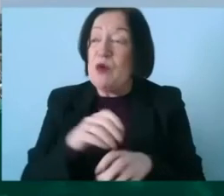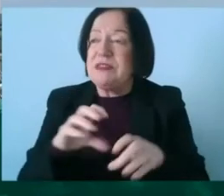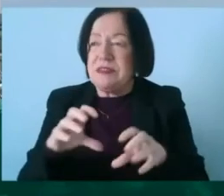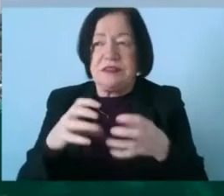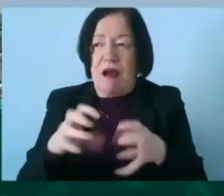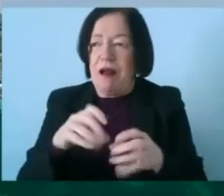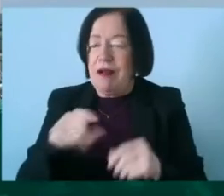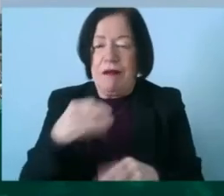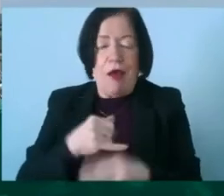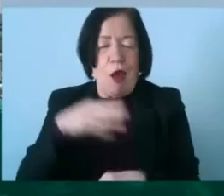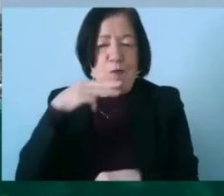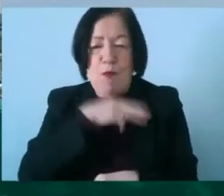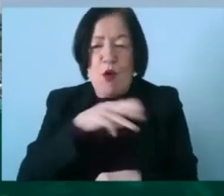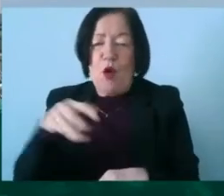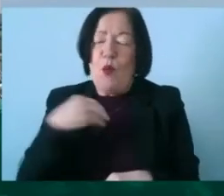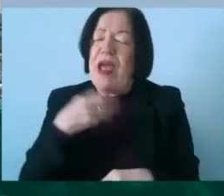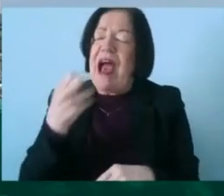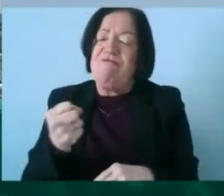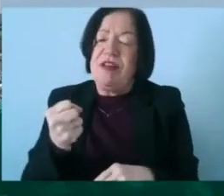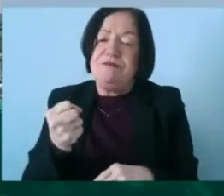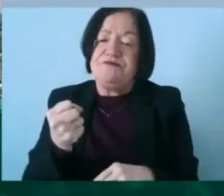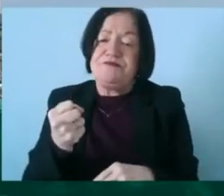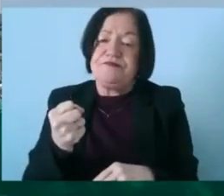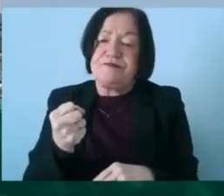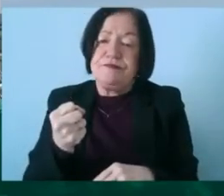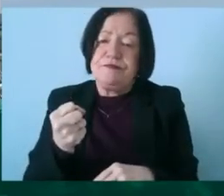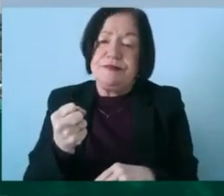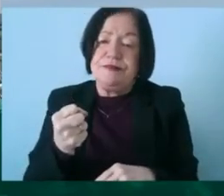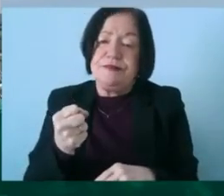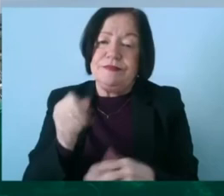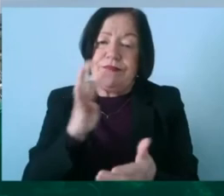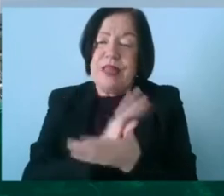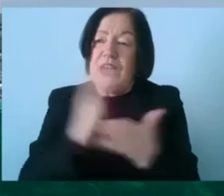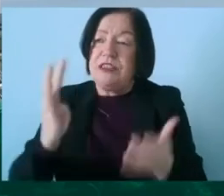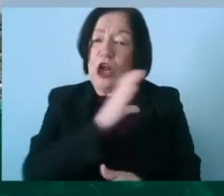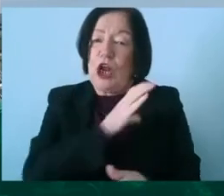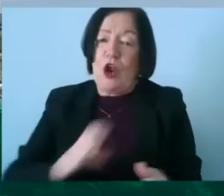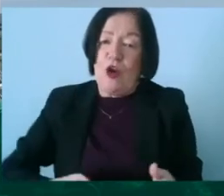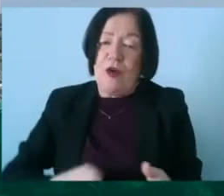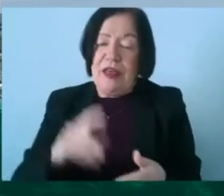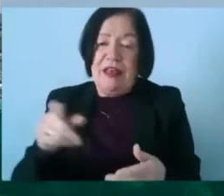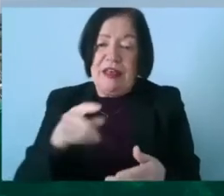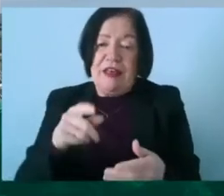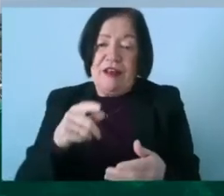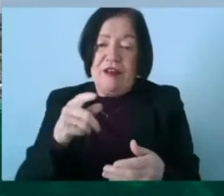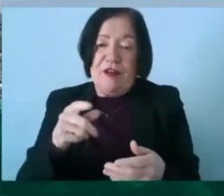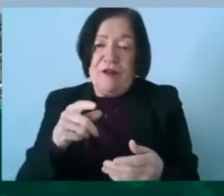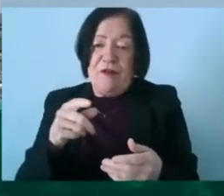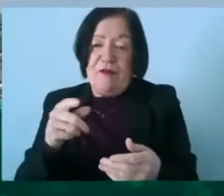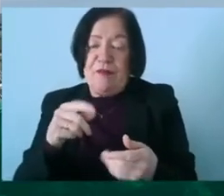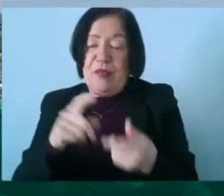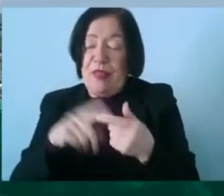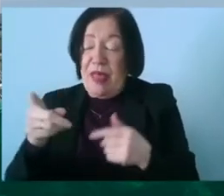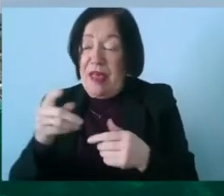we we have we have um 19 clubs play within the fea and 35 clubs that play within